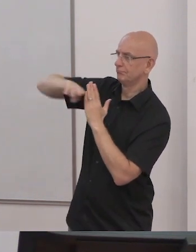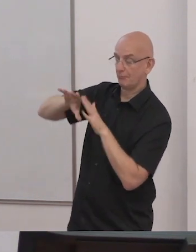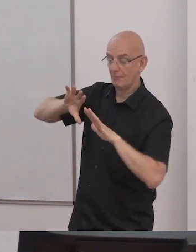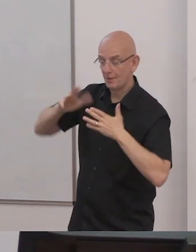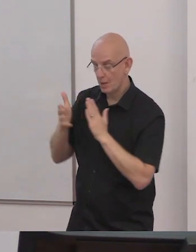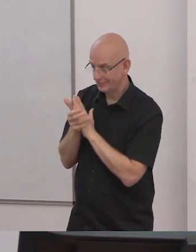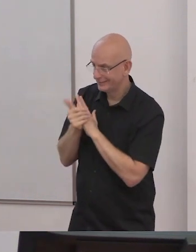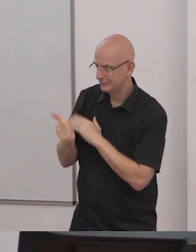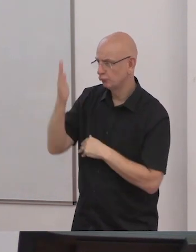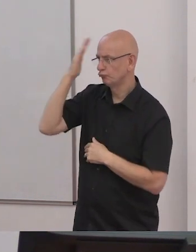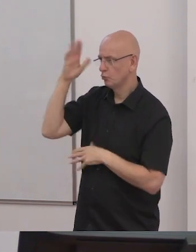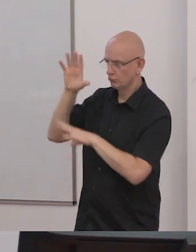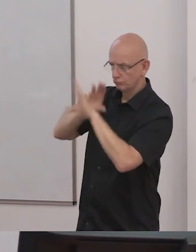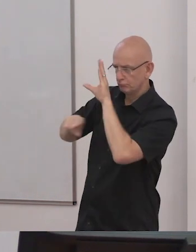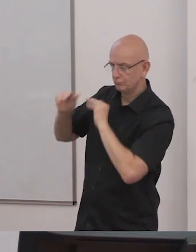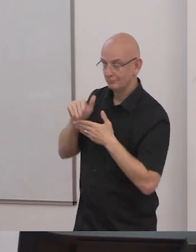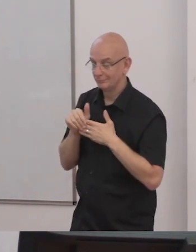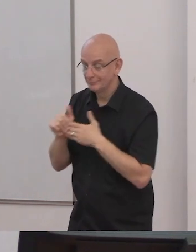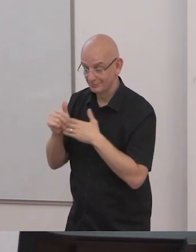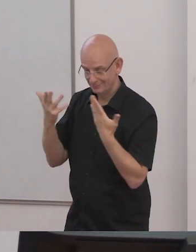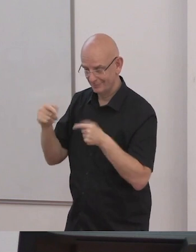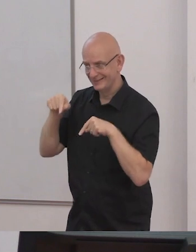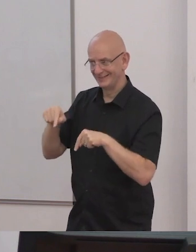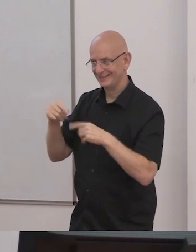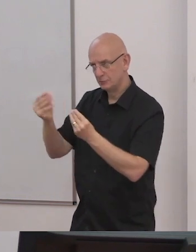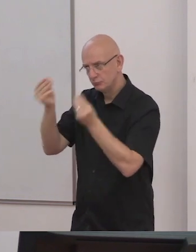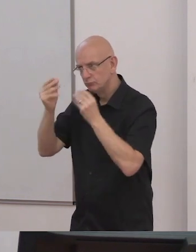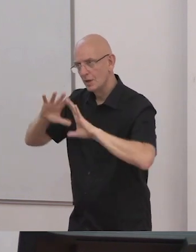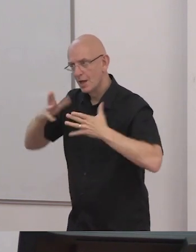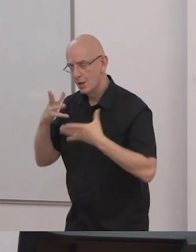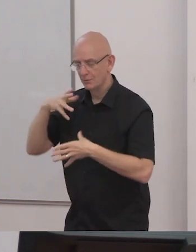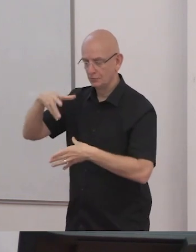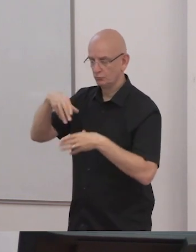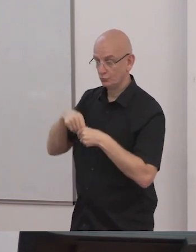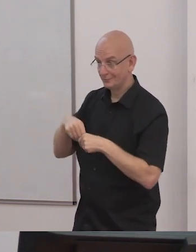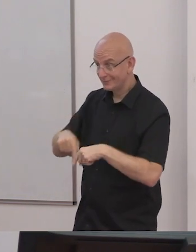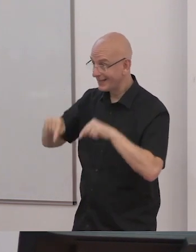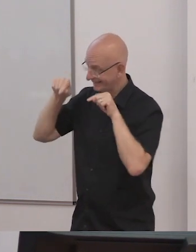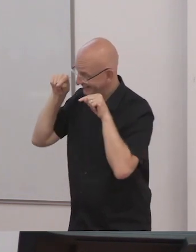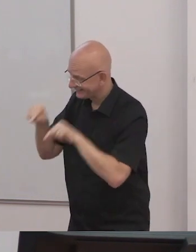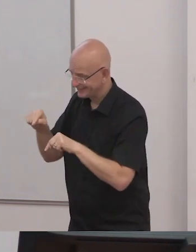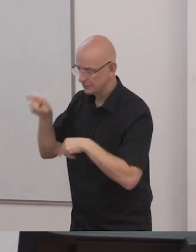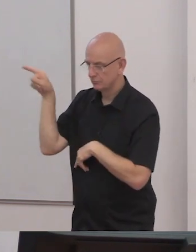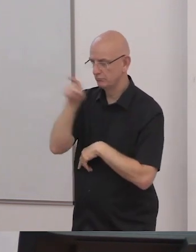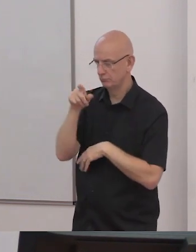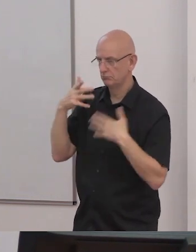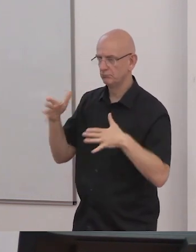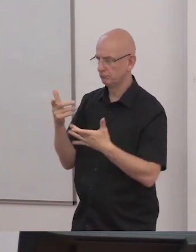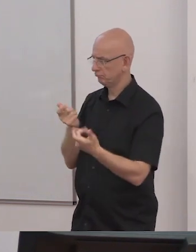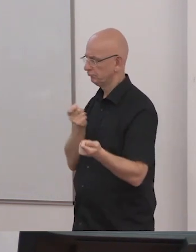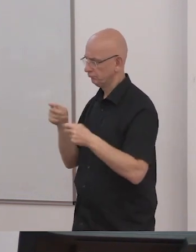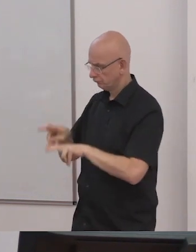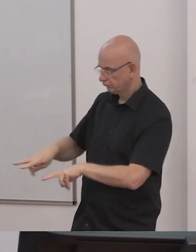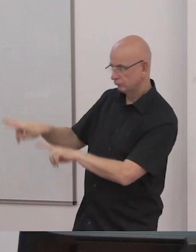they will oversee a whole school program that teaches human rights the breadth and